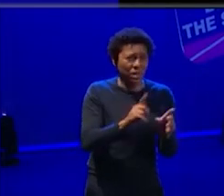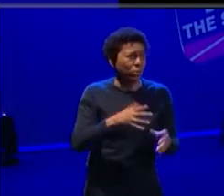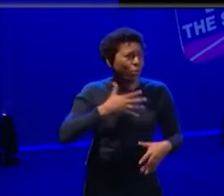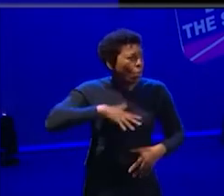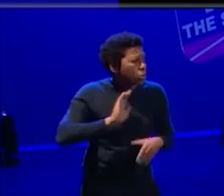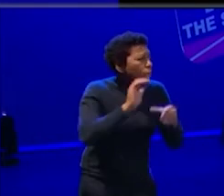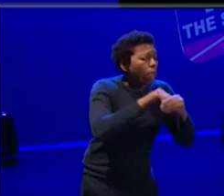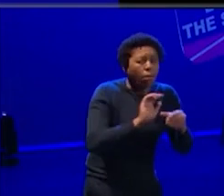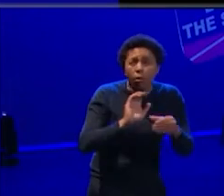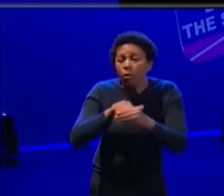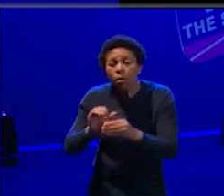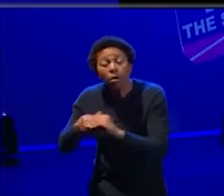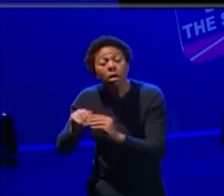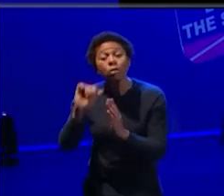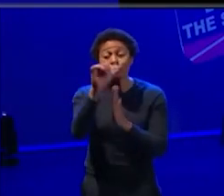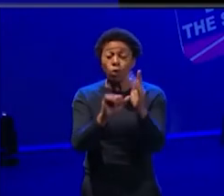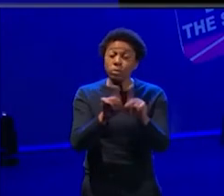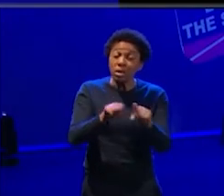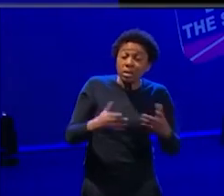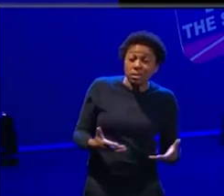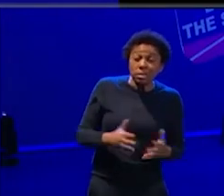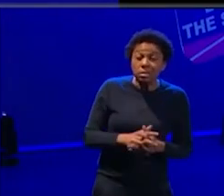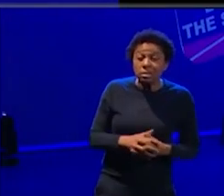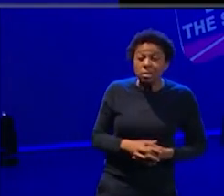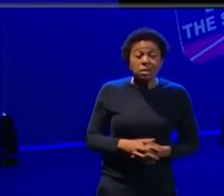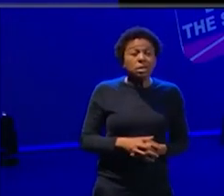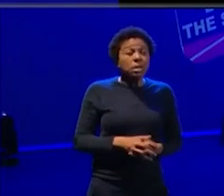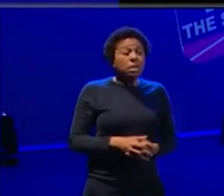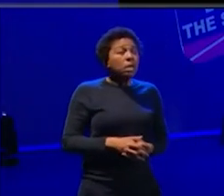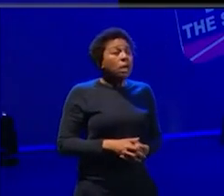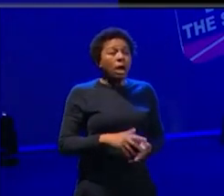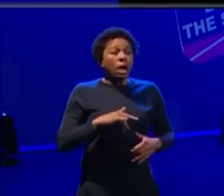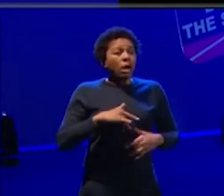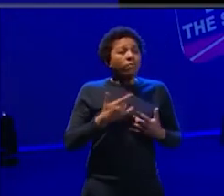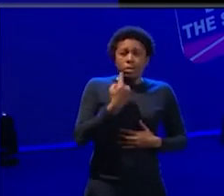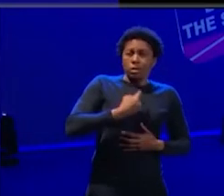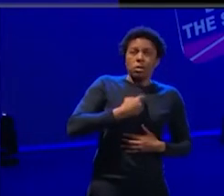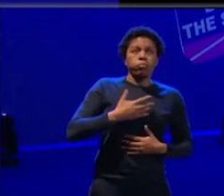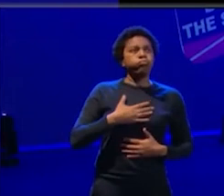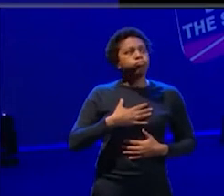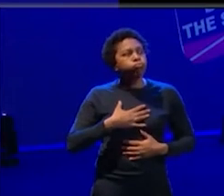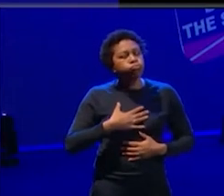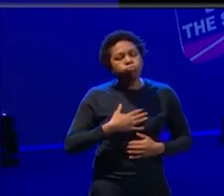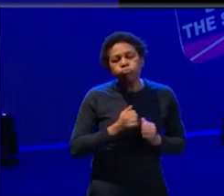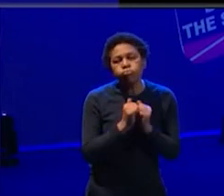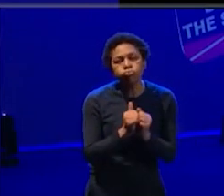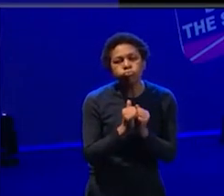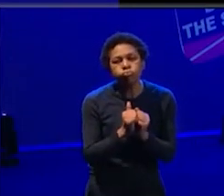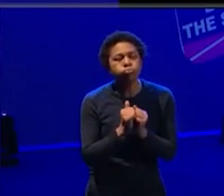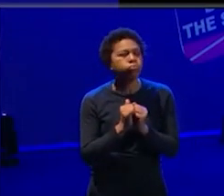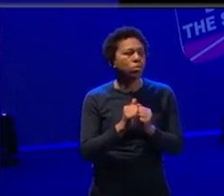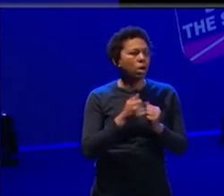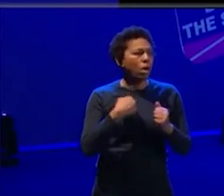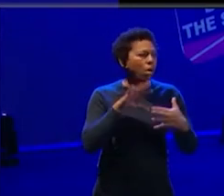I think, especially with this kind of project, I feel very privileged to have learned so many things from the practitioners that I've worked with.